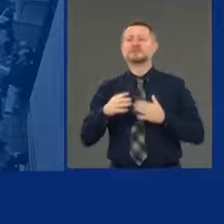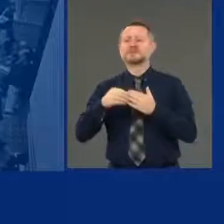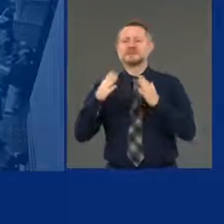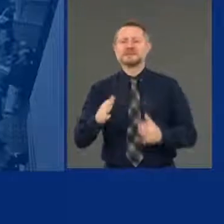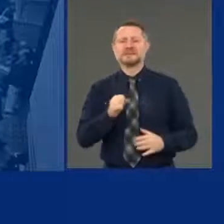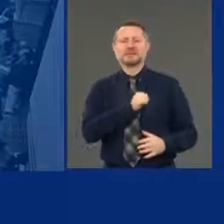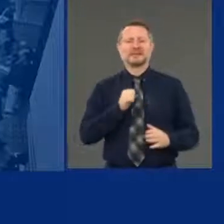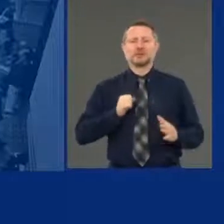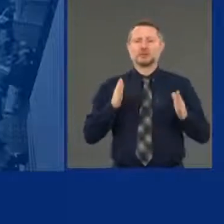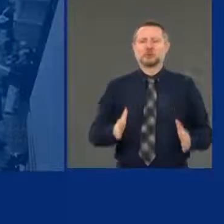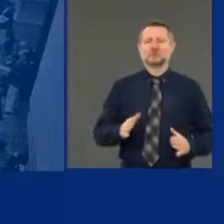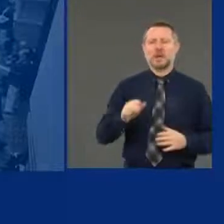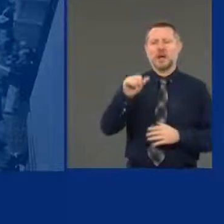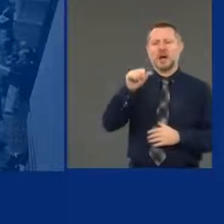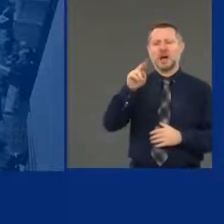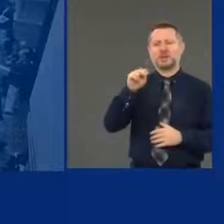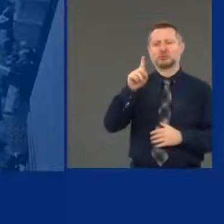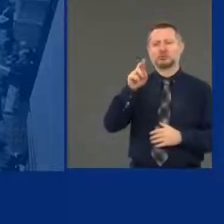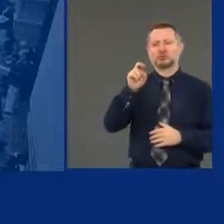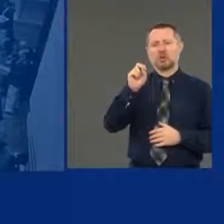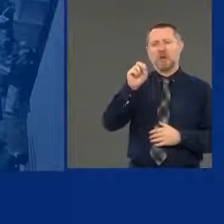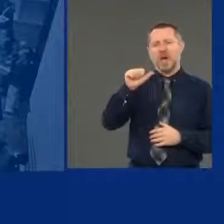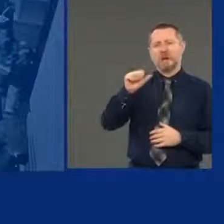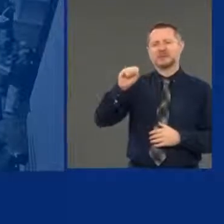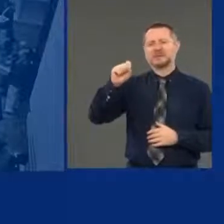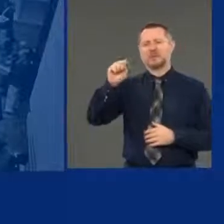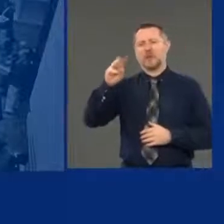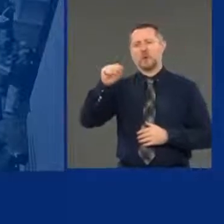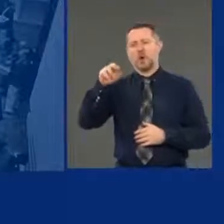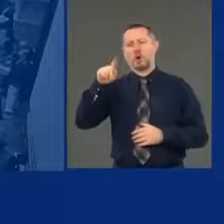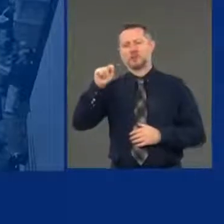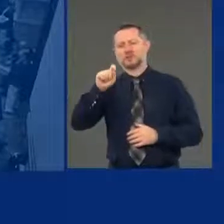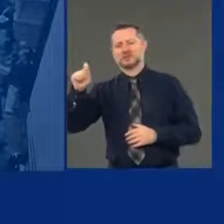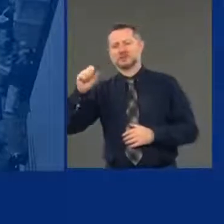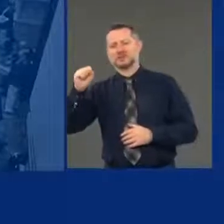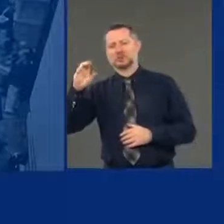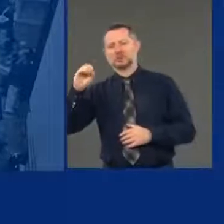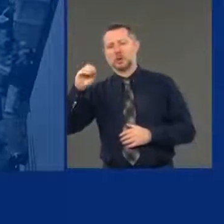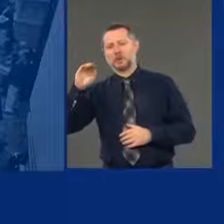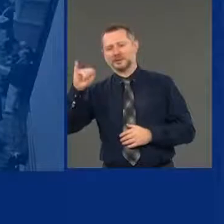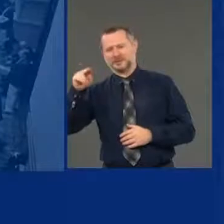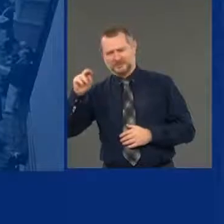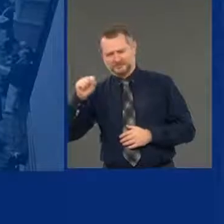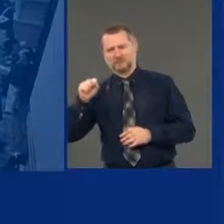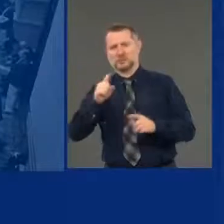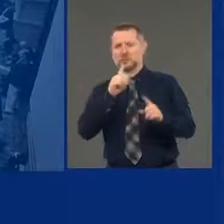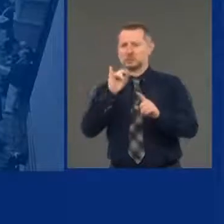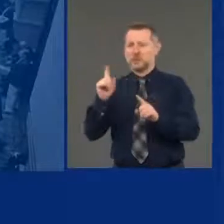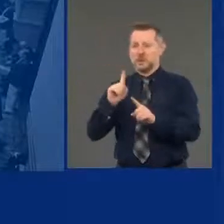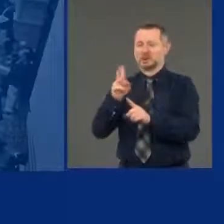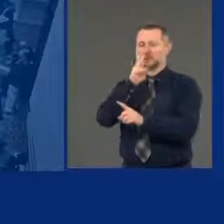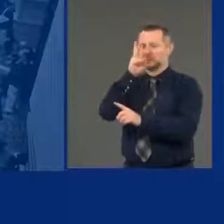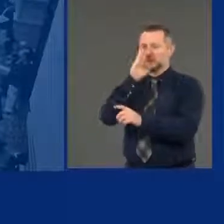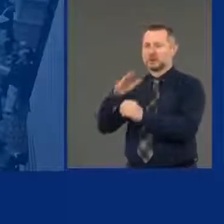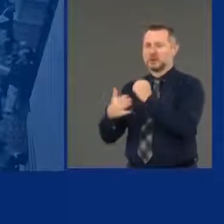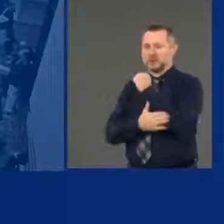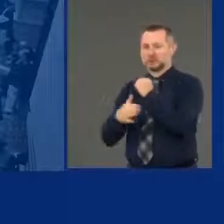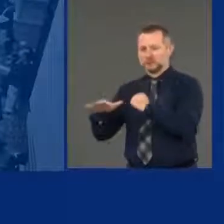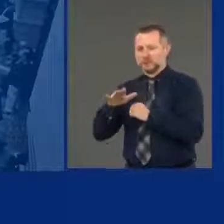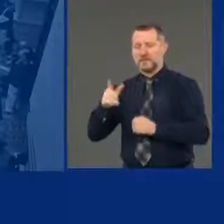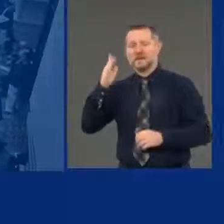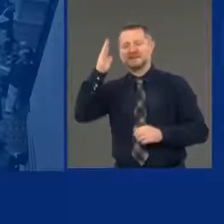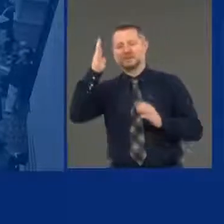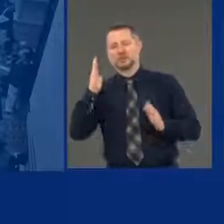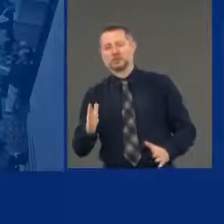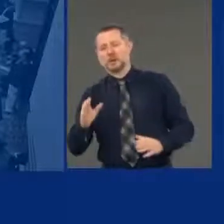-Cousins, right here from Westchester County, Speaker Carl Heastie. These are tough issues. And we've